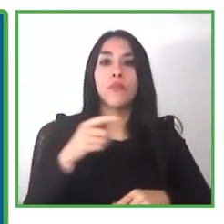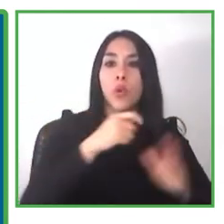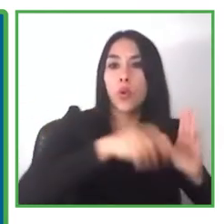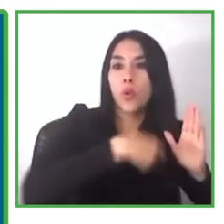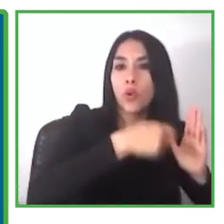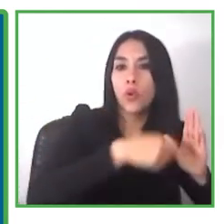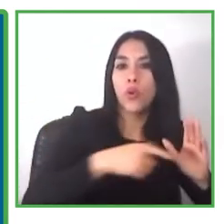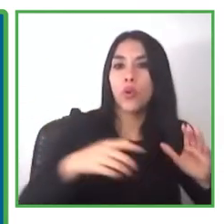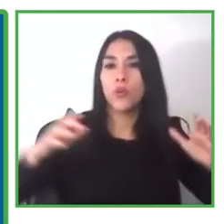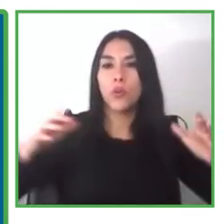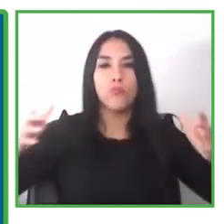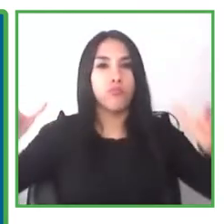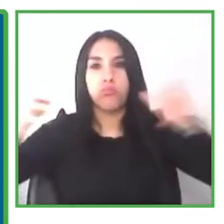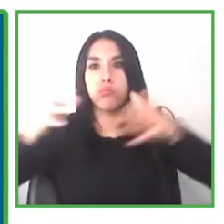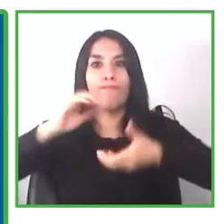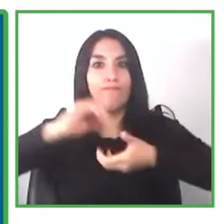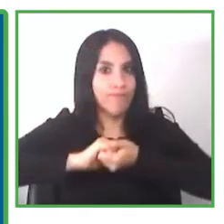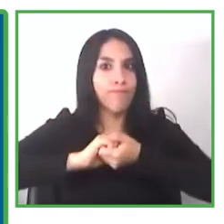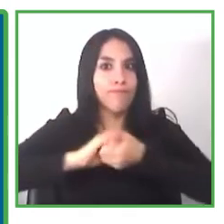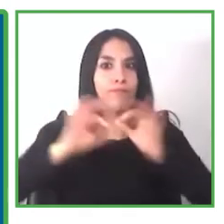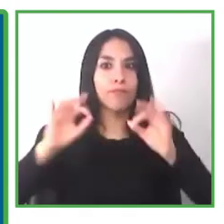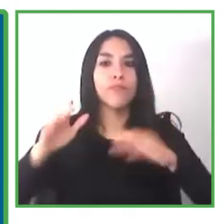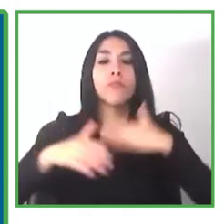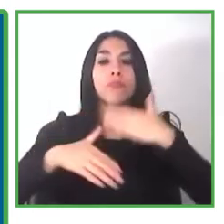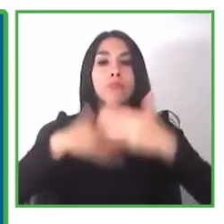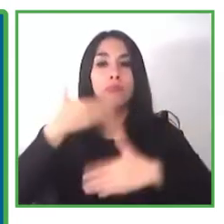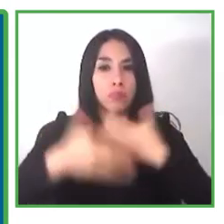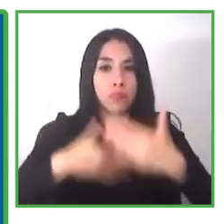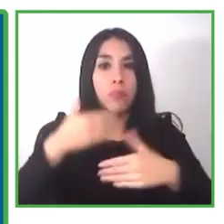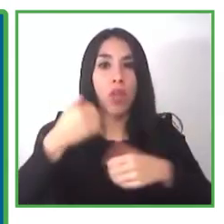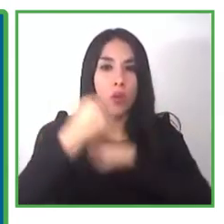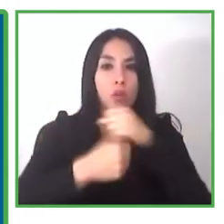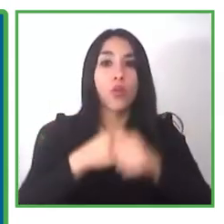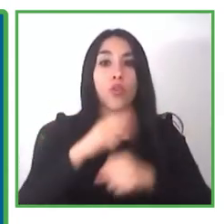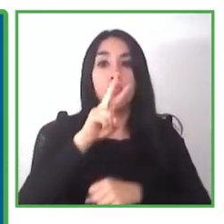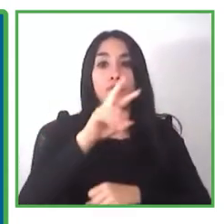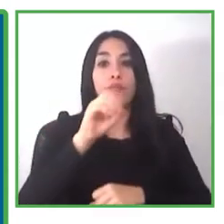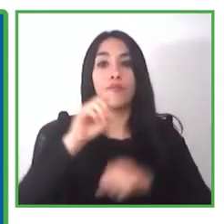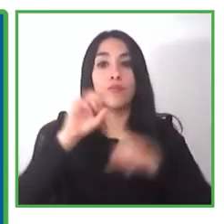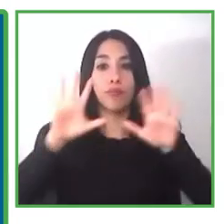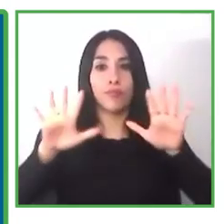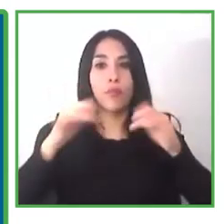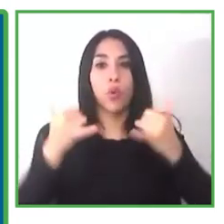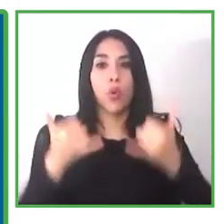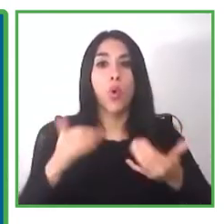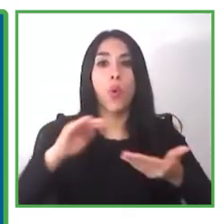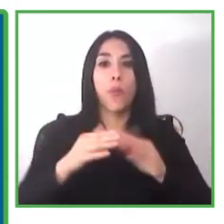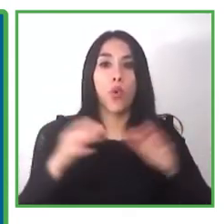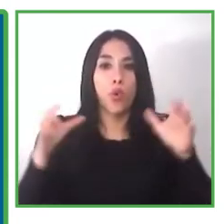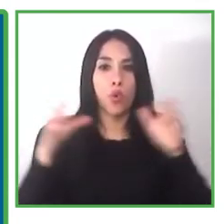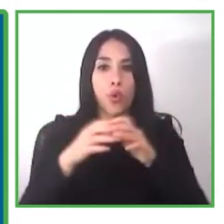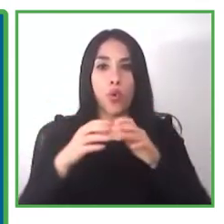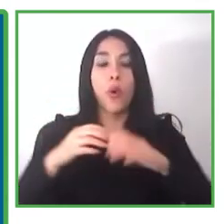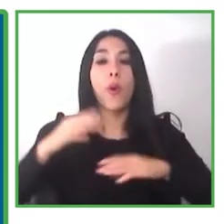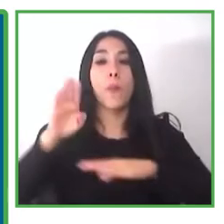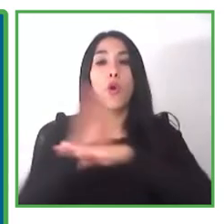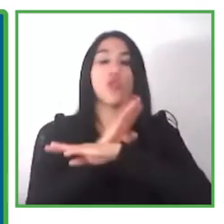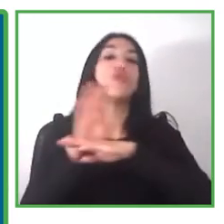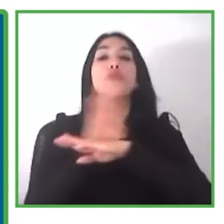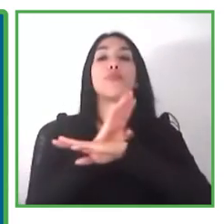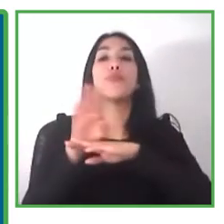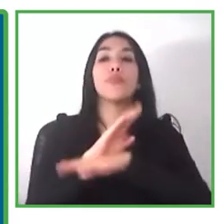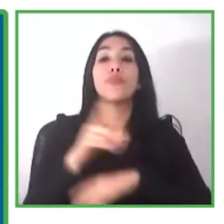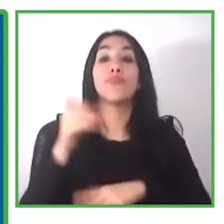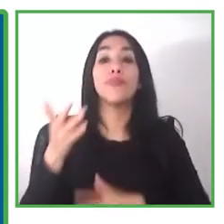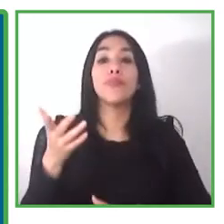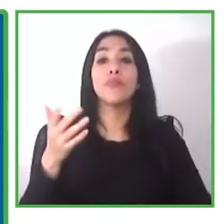with what in 2010 the owners of this company wanted to